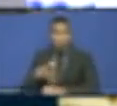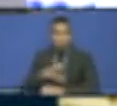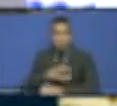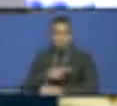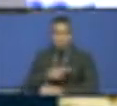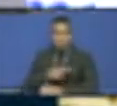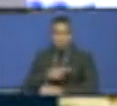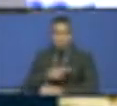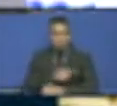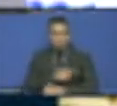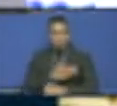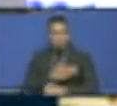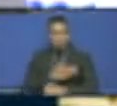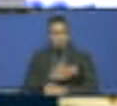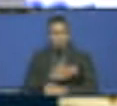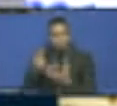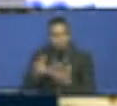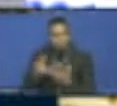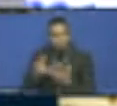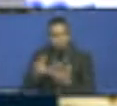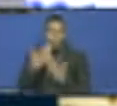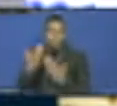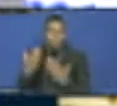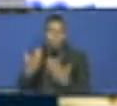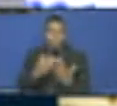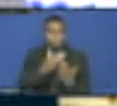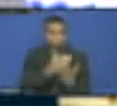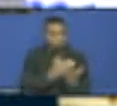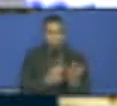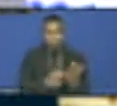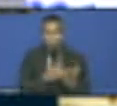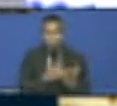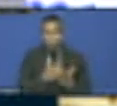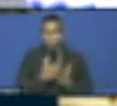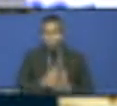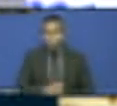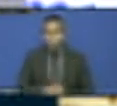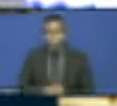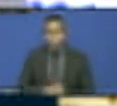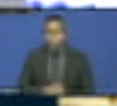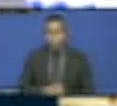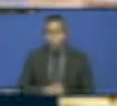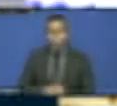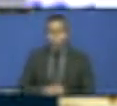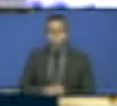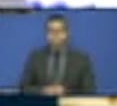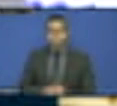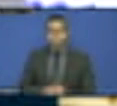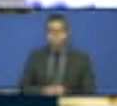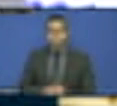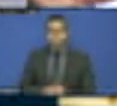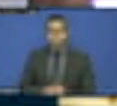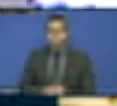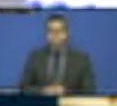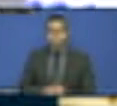three critical reactions. Very quick. No long questions, no statements. There's so many people that